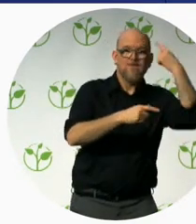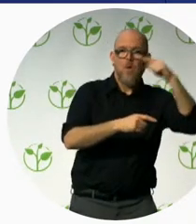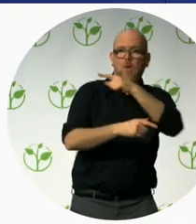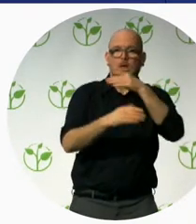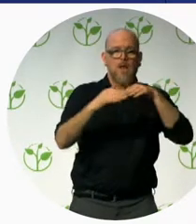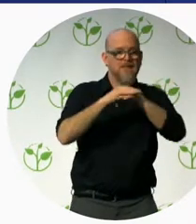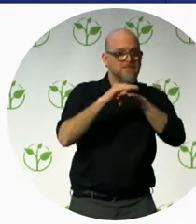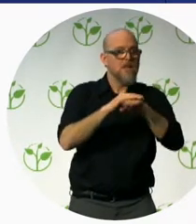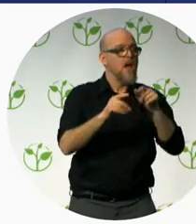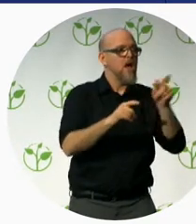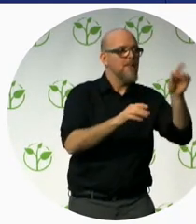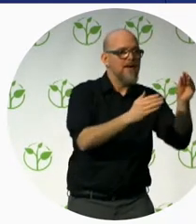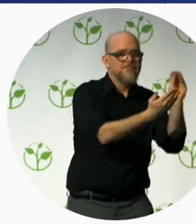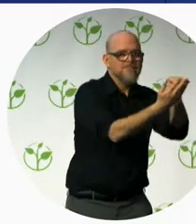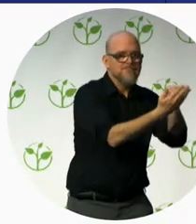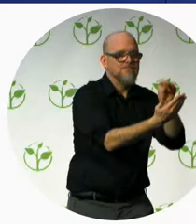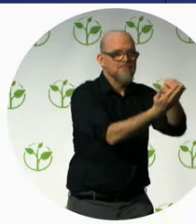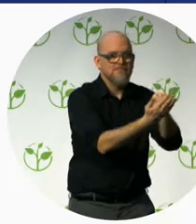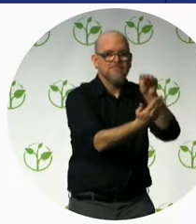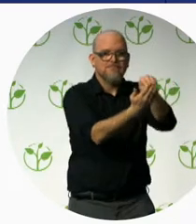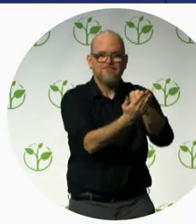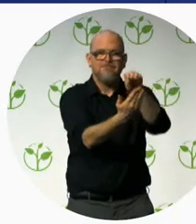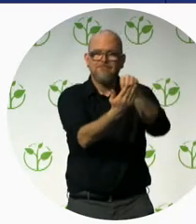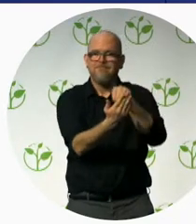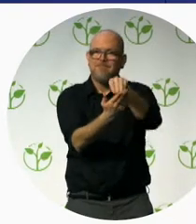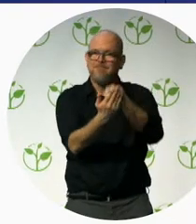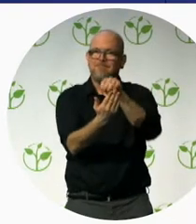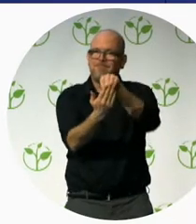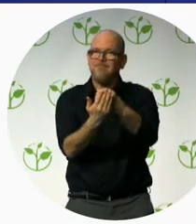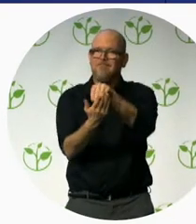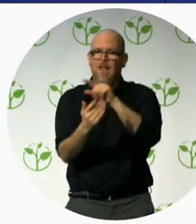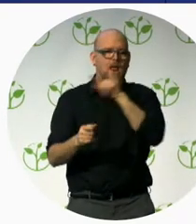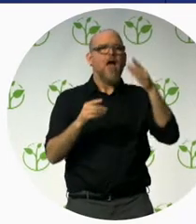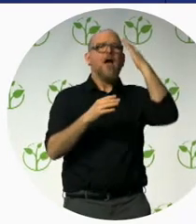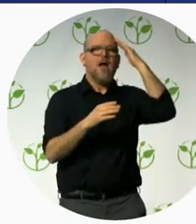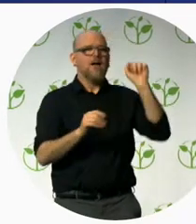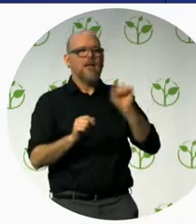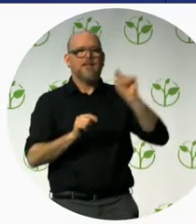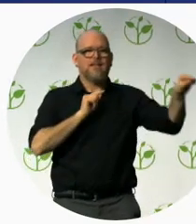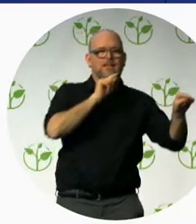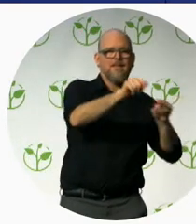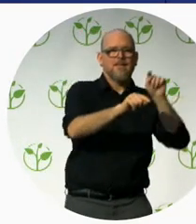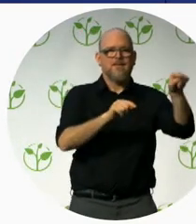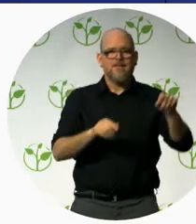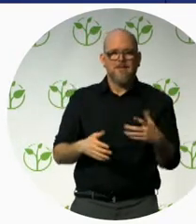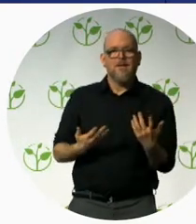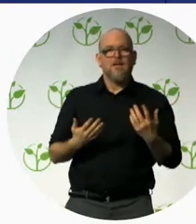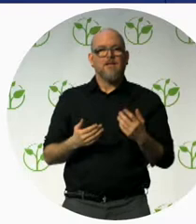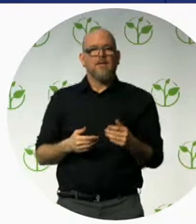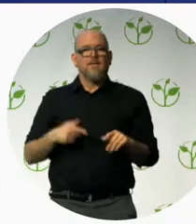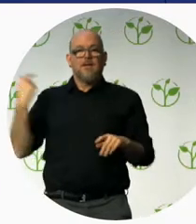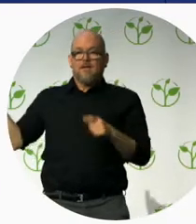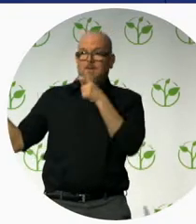mines. Ladies and gentlemen, thank you very much for your attention and welcome to